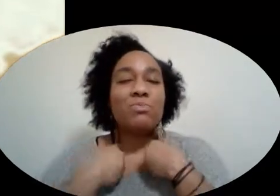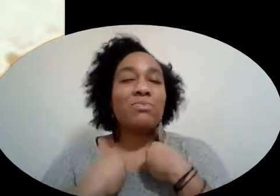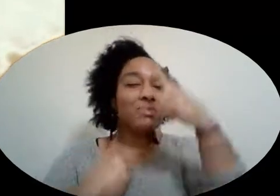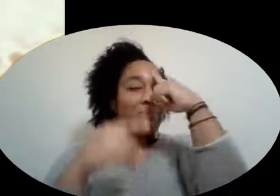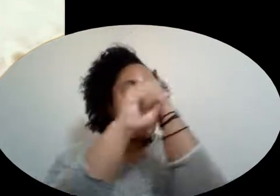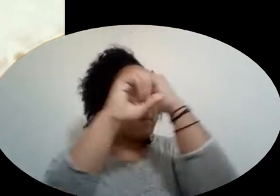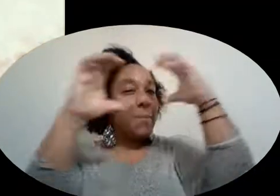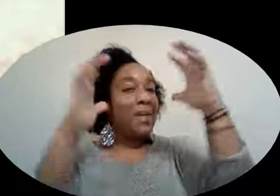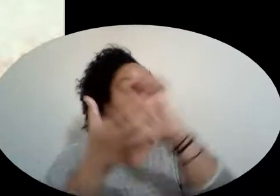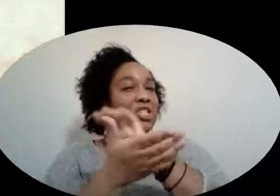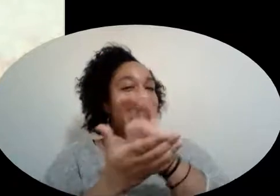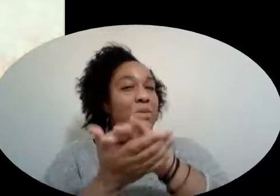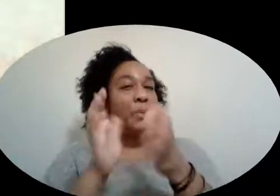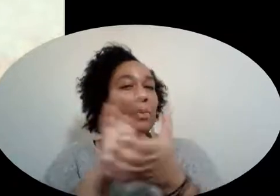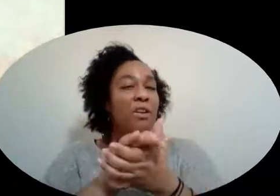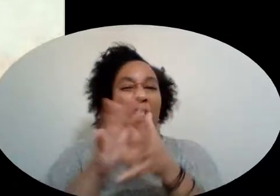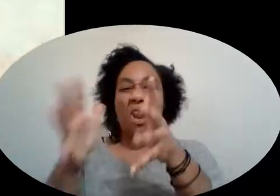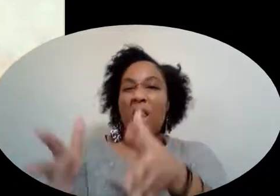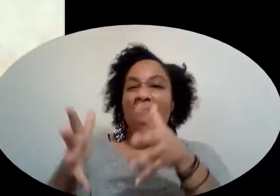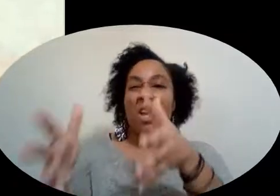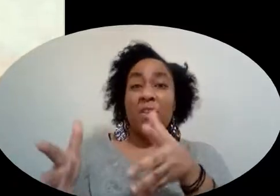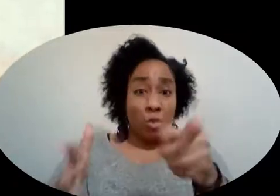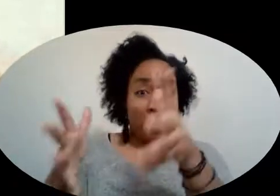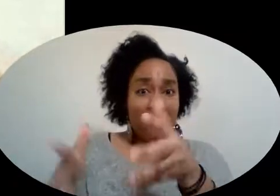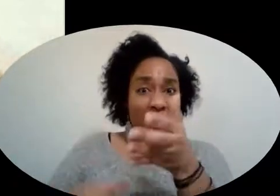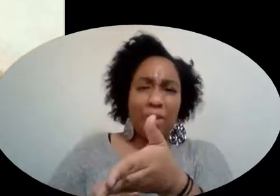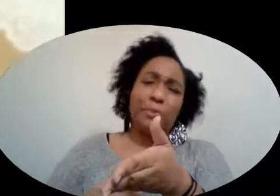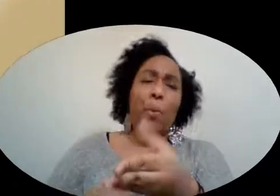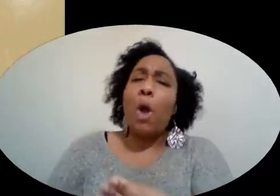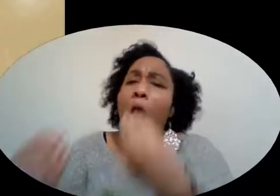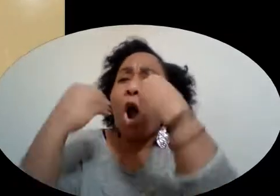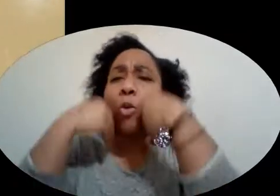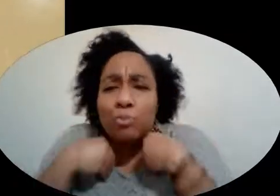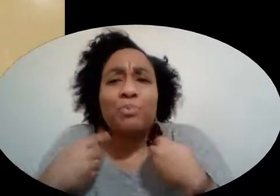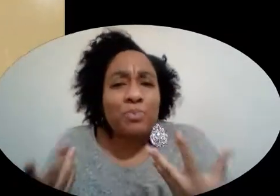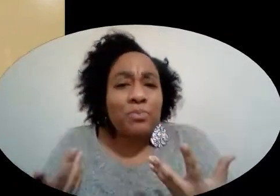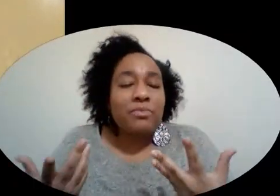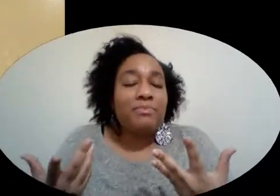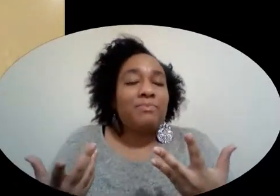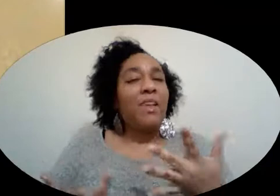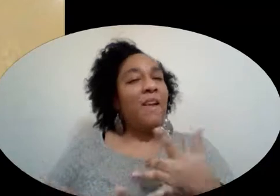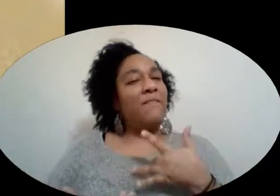Think of it as a big cheeseburger Just lying there I was feeling a little better